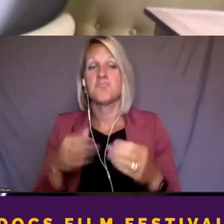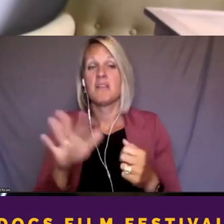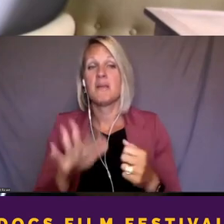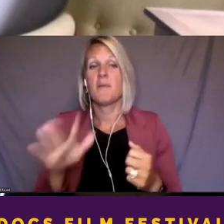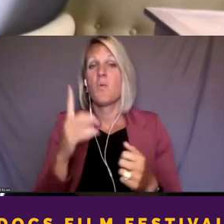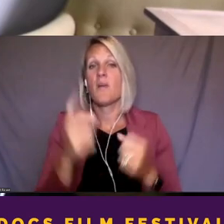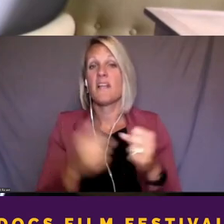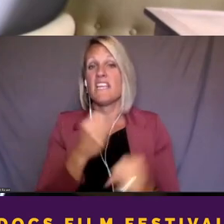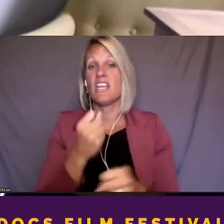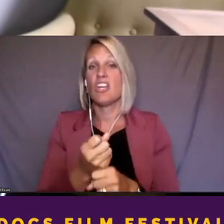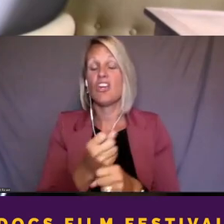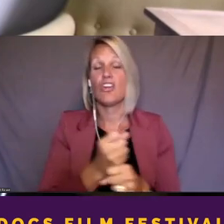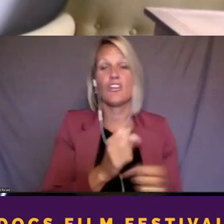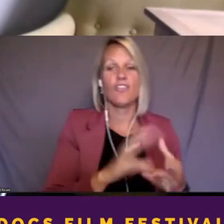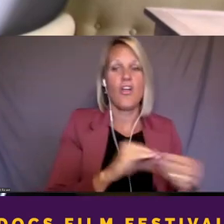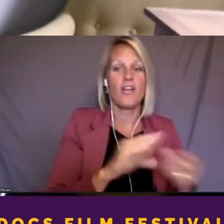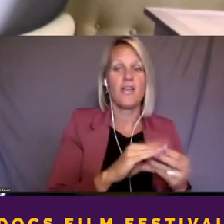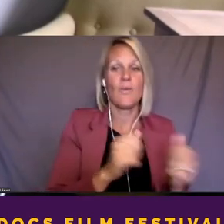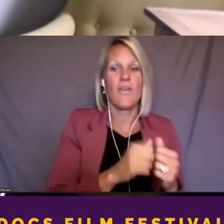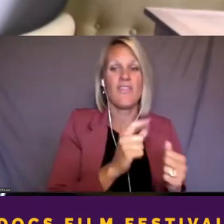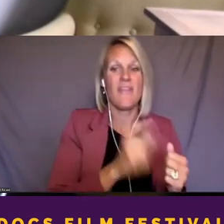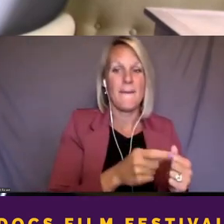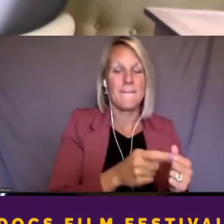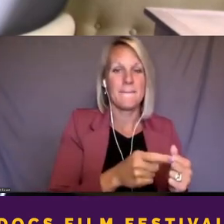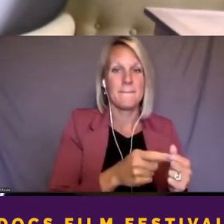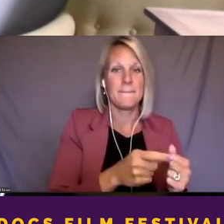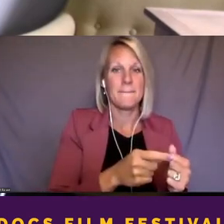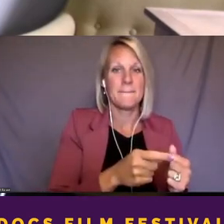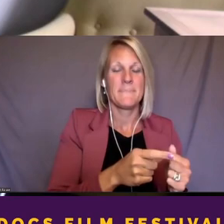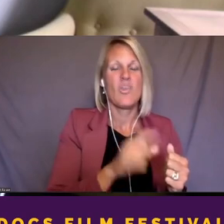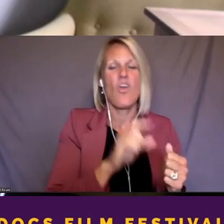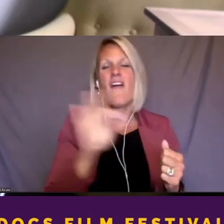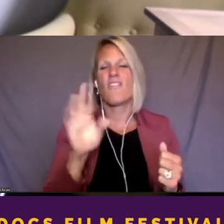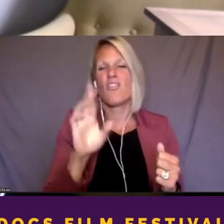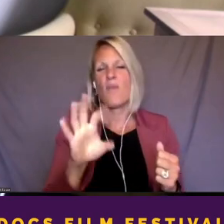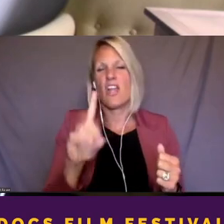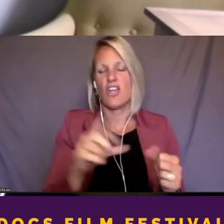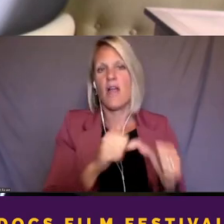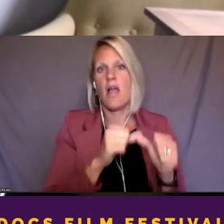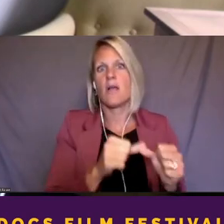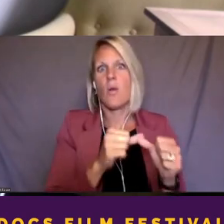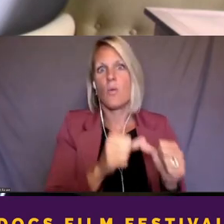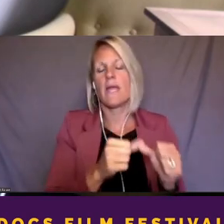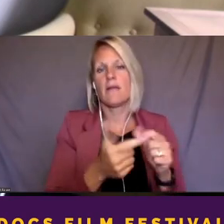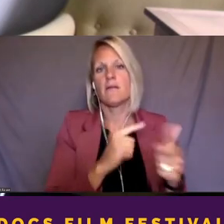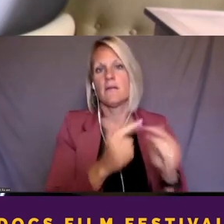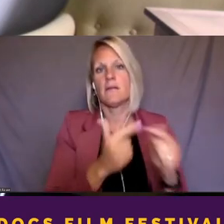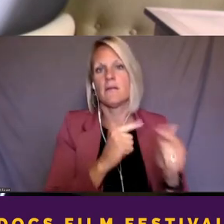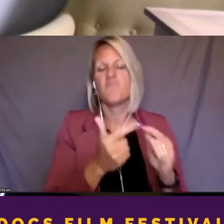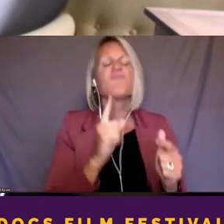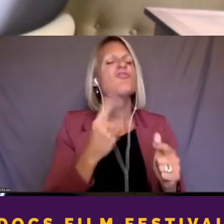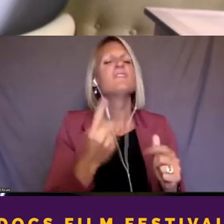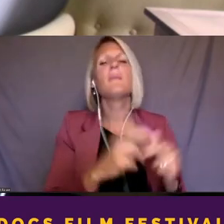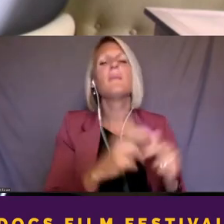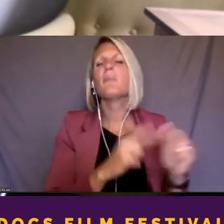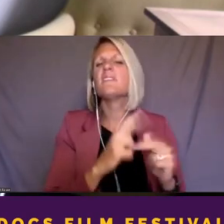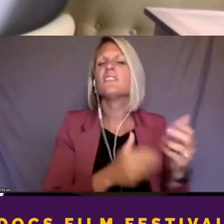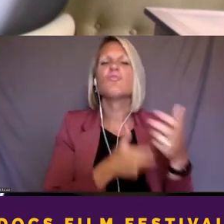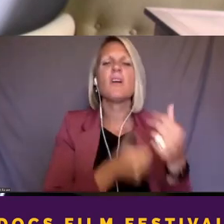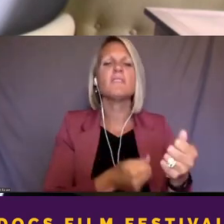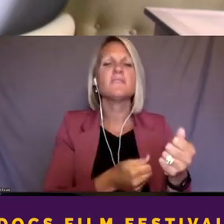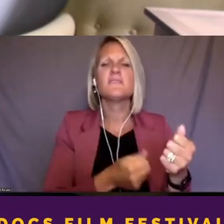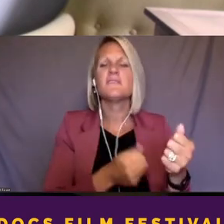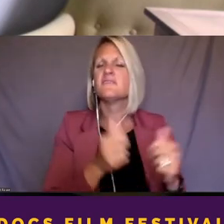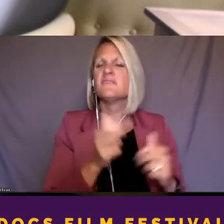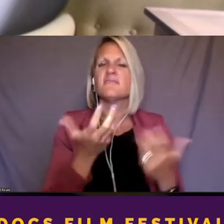off the record. We had, you know, an ongoing off the record relationship where I was just building, you know, rapport with them. And they,